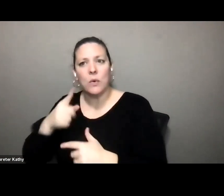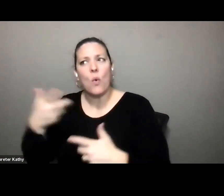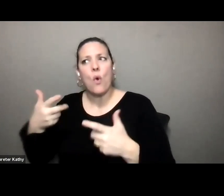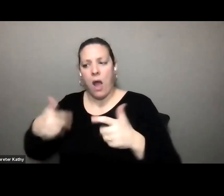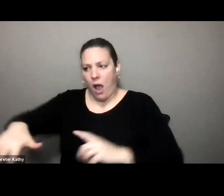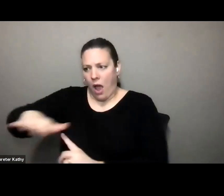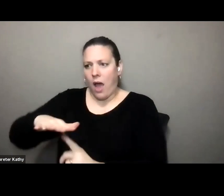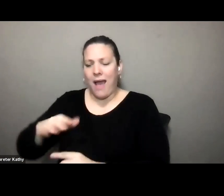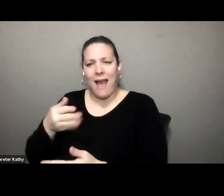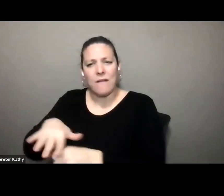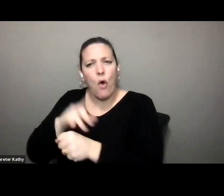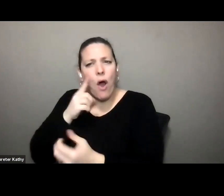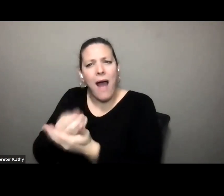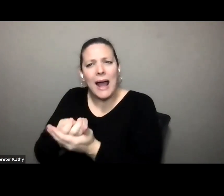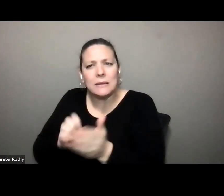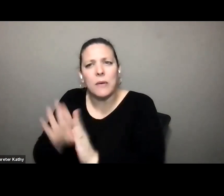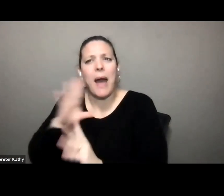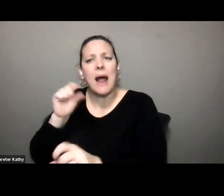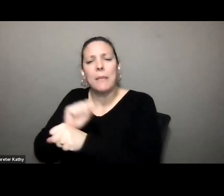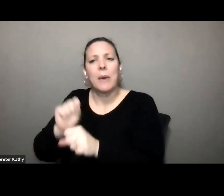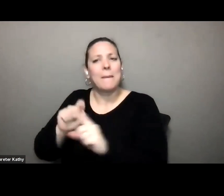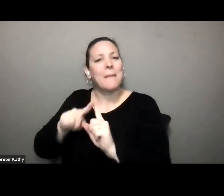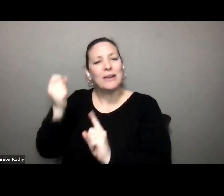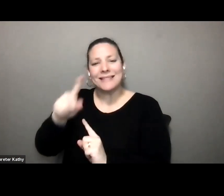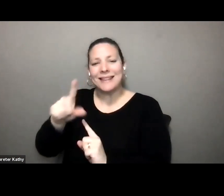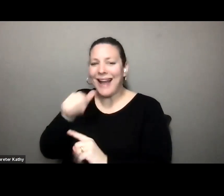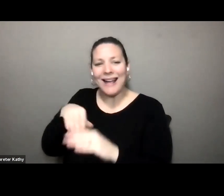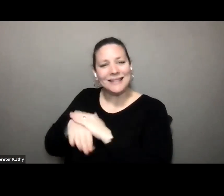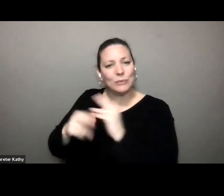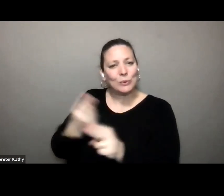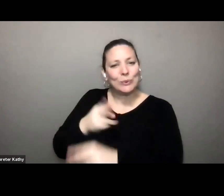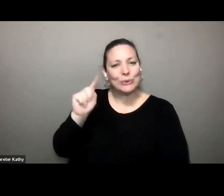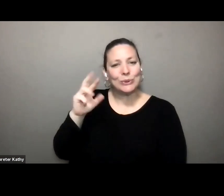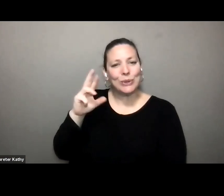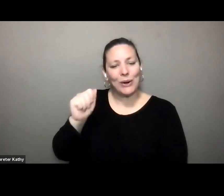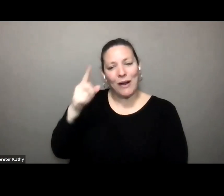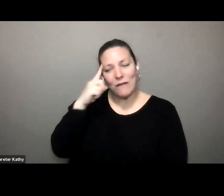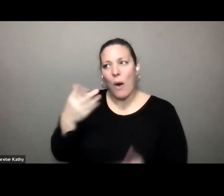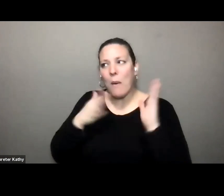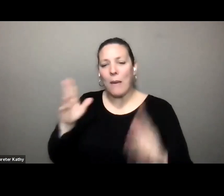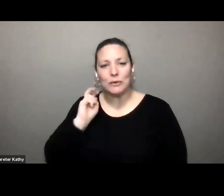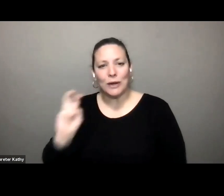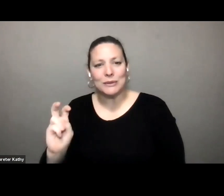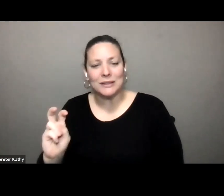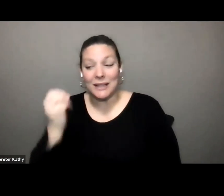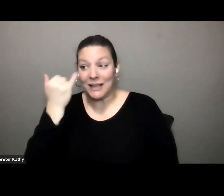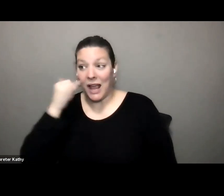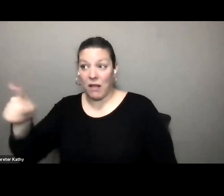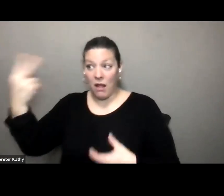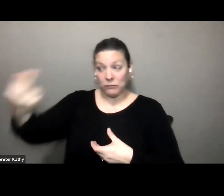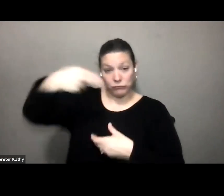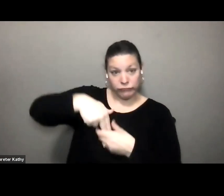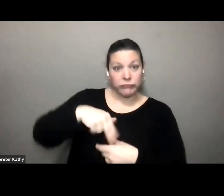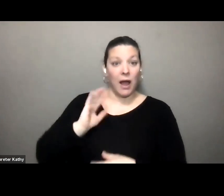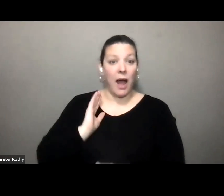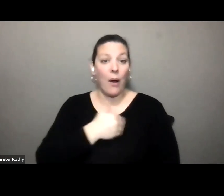economic development but that are not currently accessible on public transit using tarda so having lucas county be a member